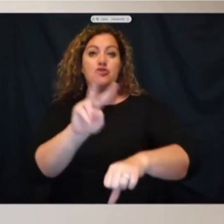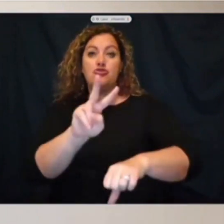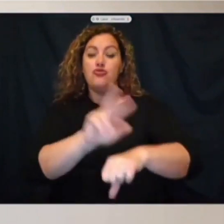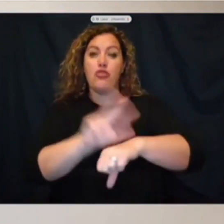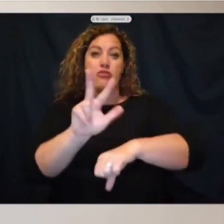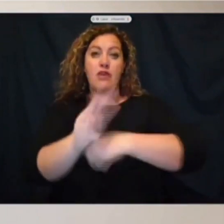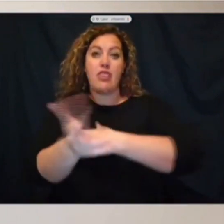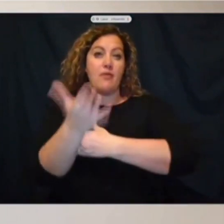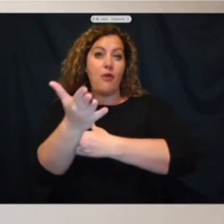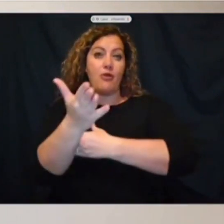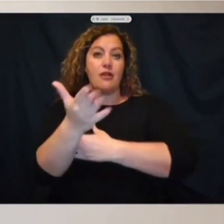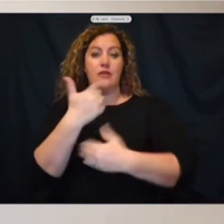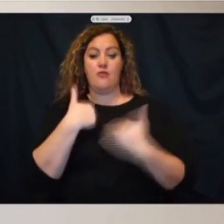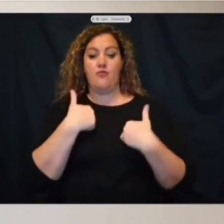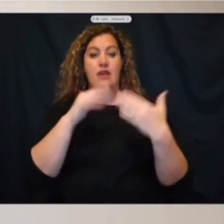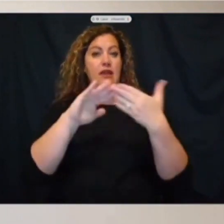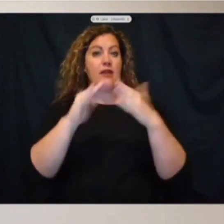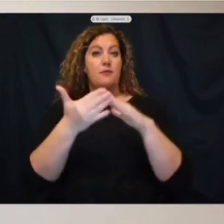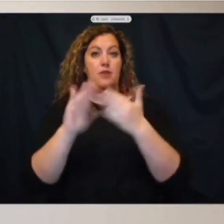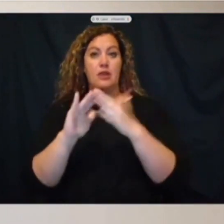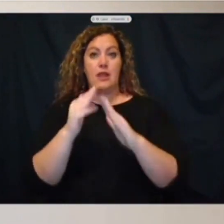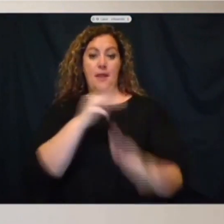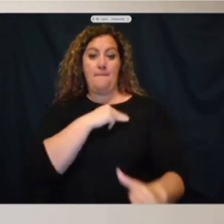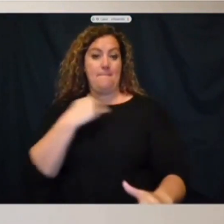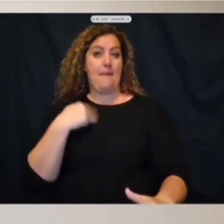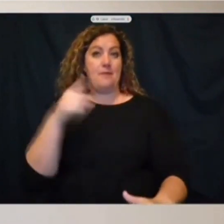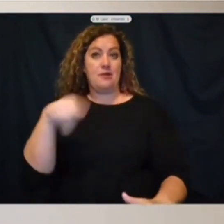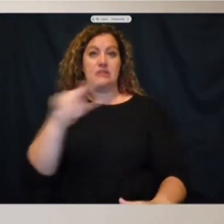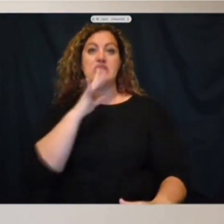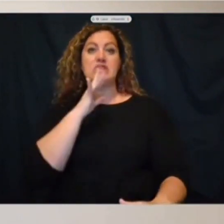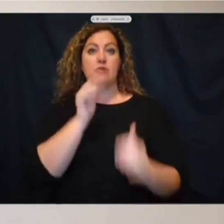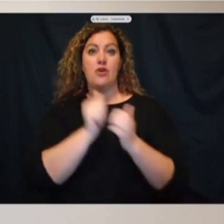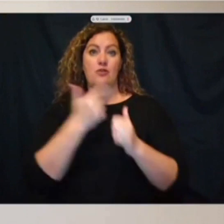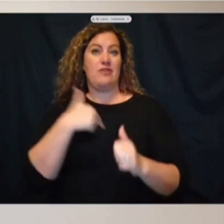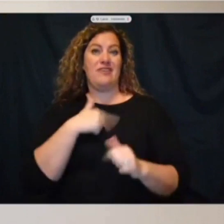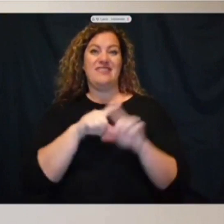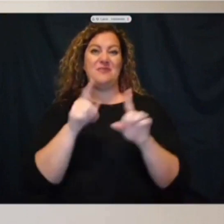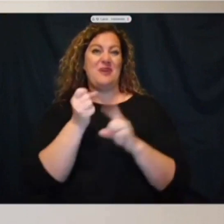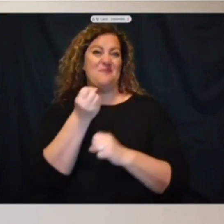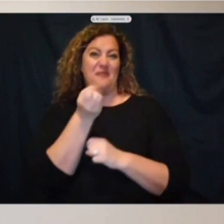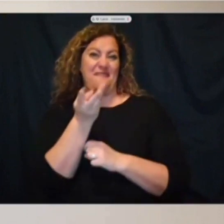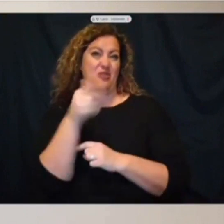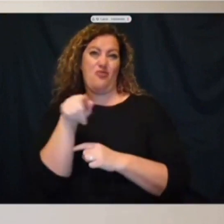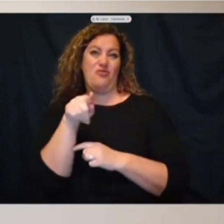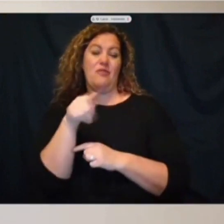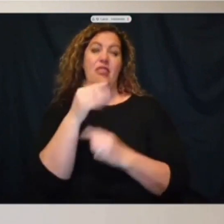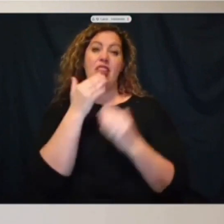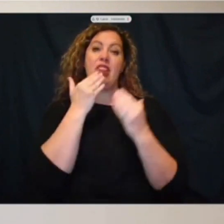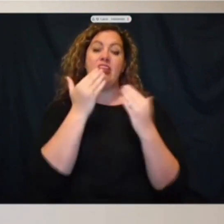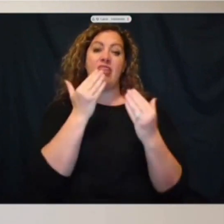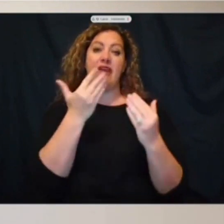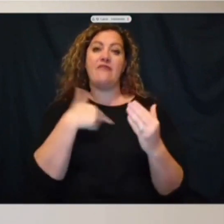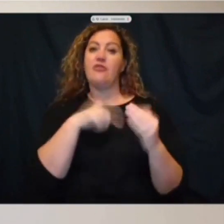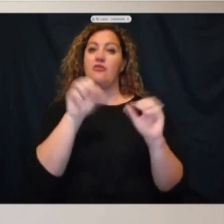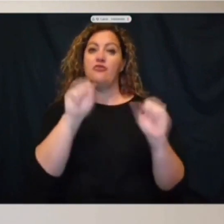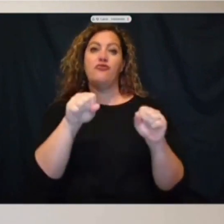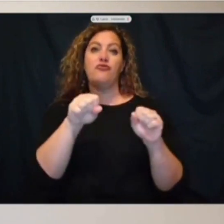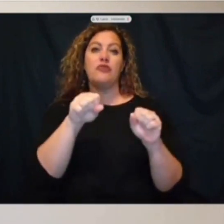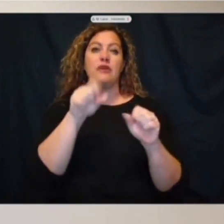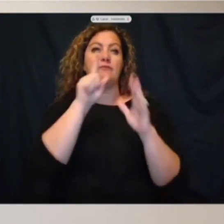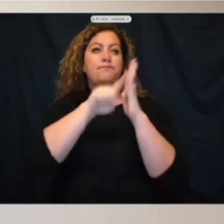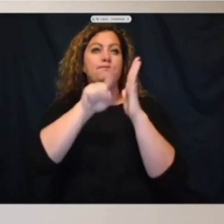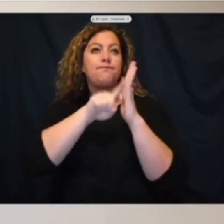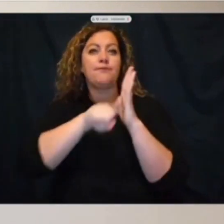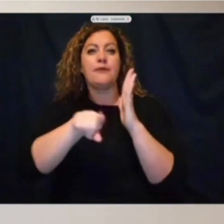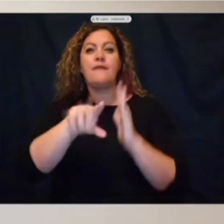We had community members that did speak with us, but they were few. Thankfully, we've been able to develop leads in these cases